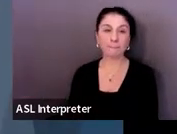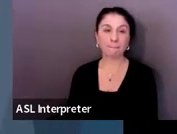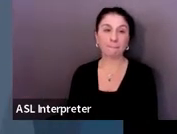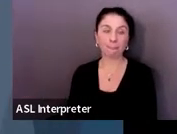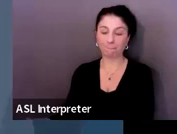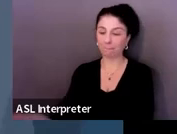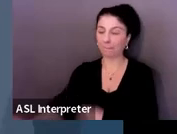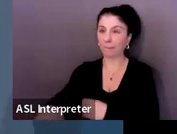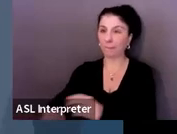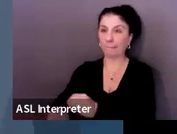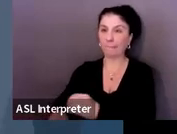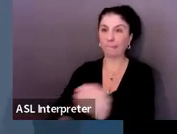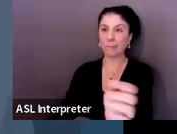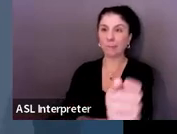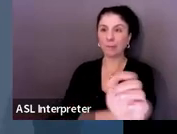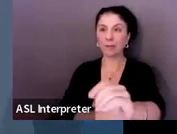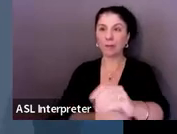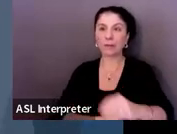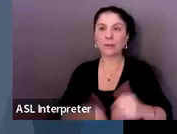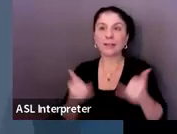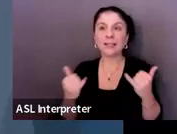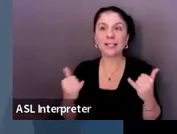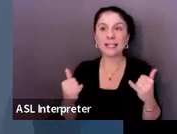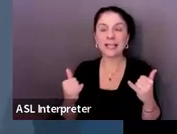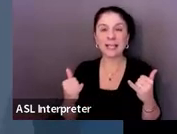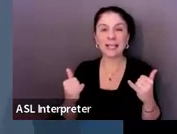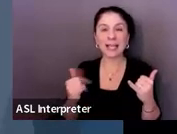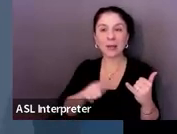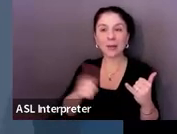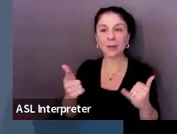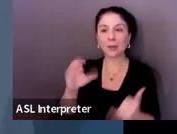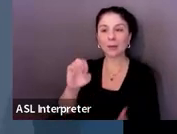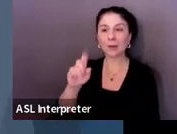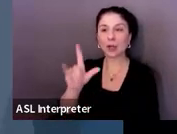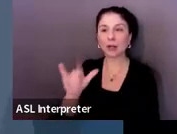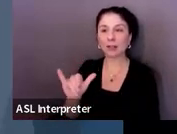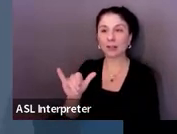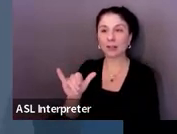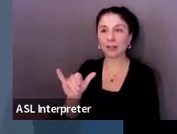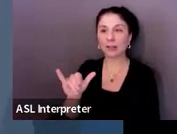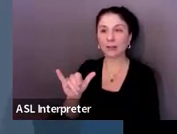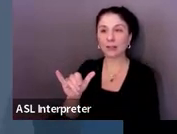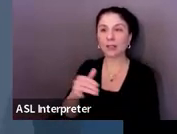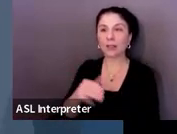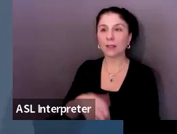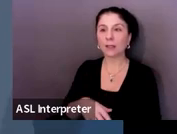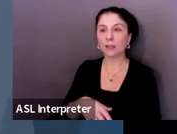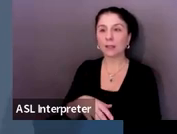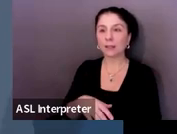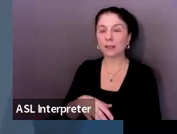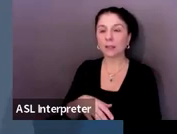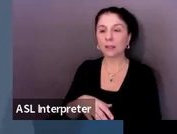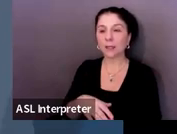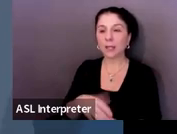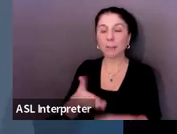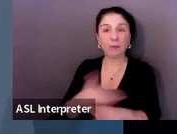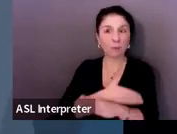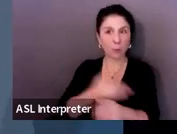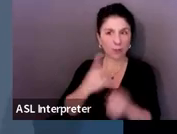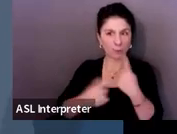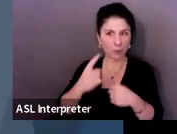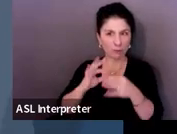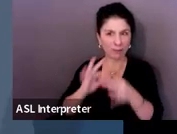And I think I'm going to turn over to Carly here. But before I do, do you have questions about that